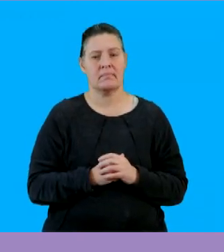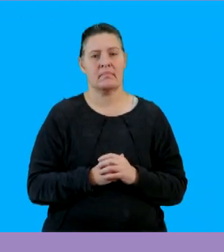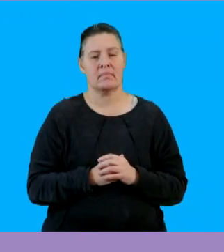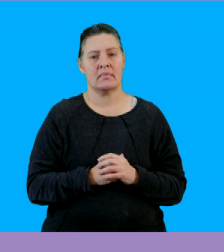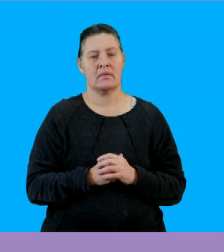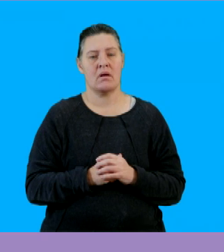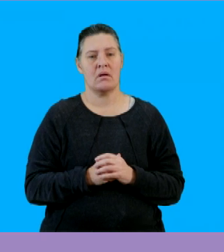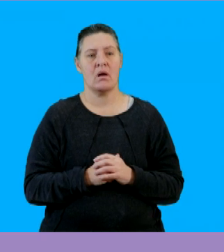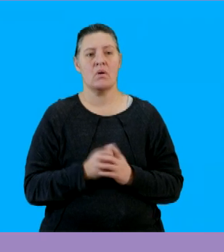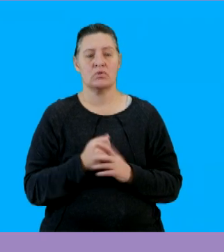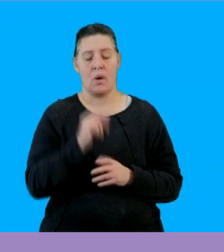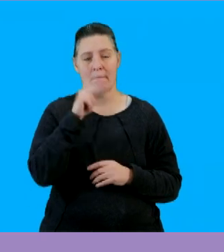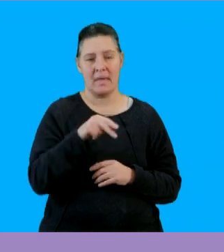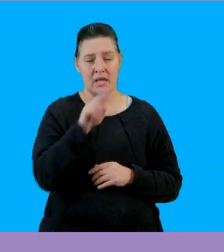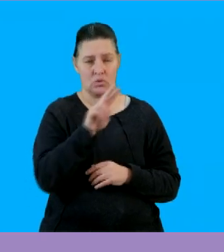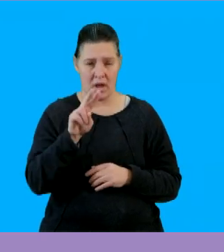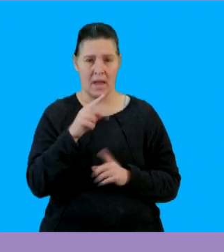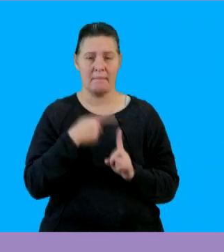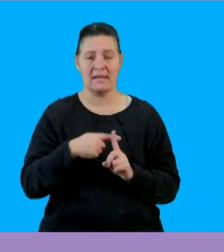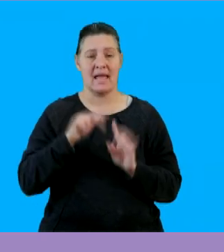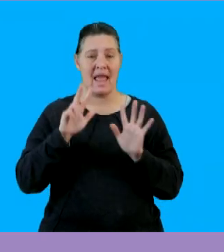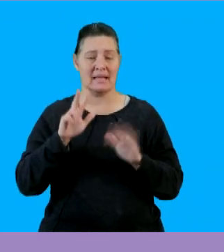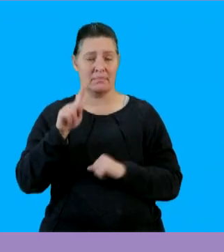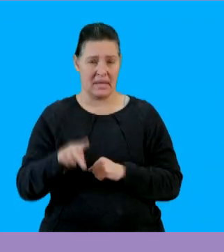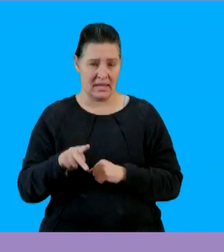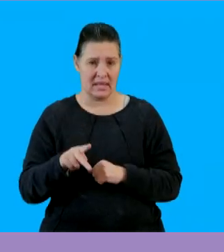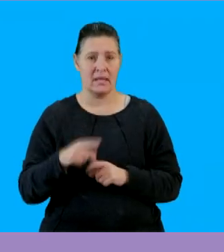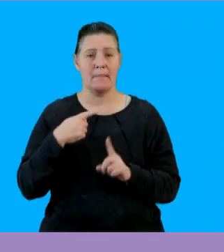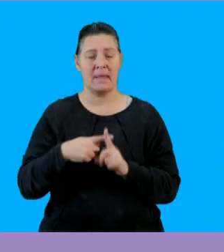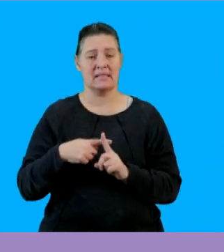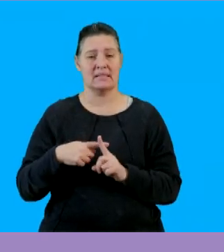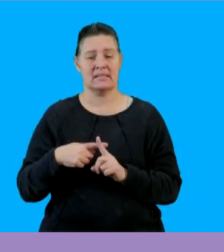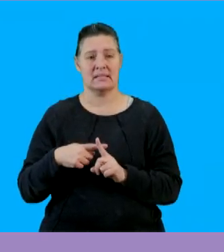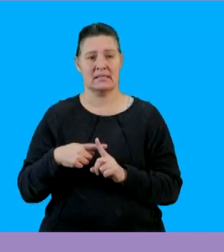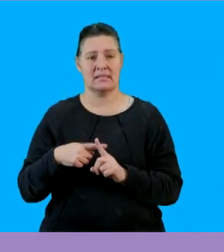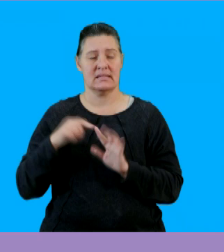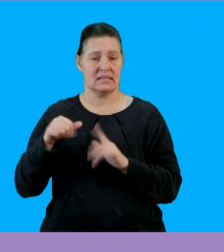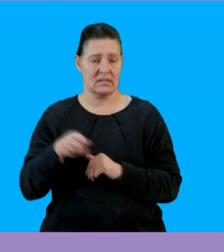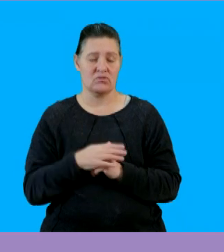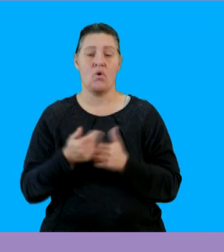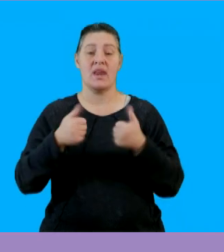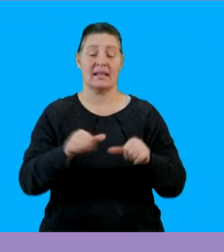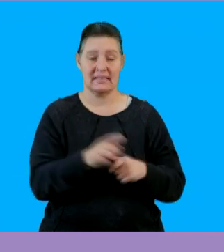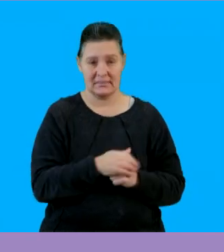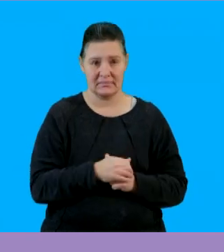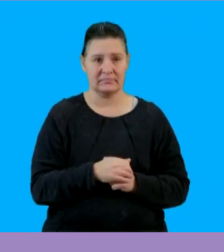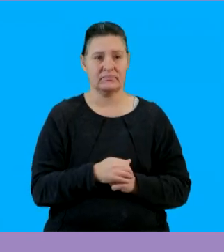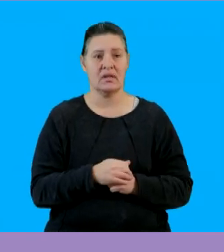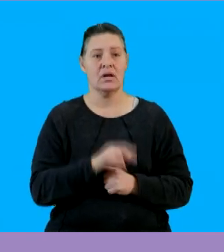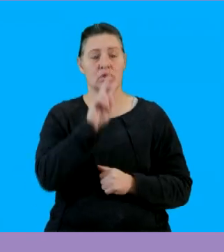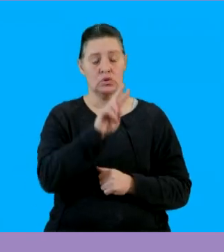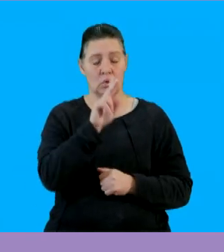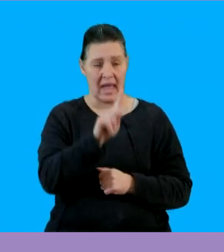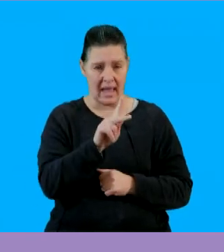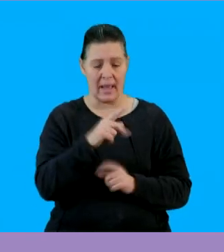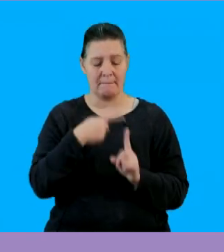over my sum p squared plus 8 p plus 16 right so the next one there